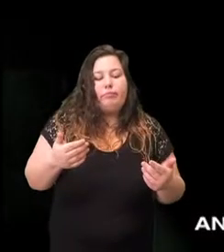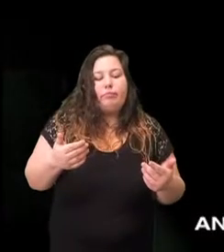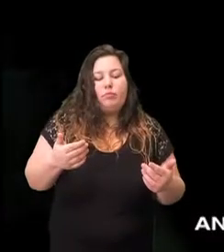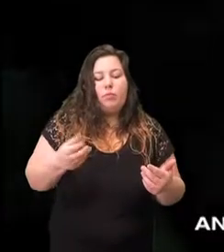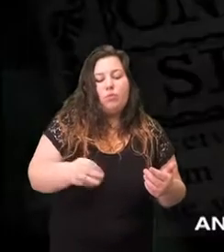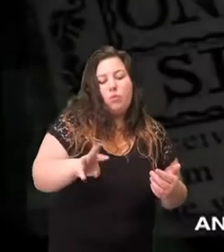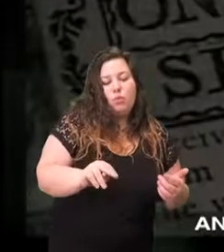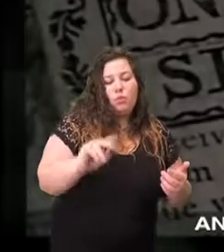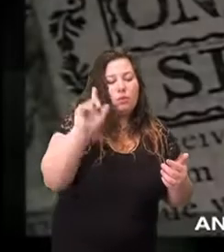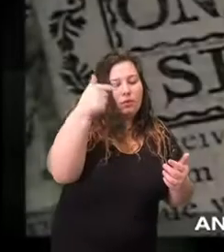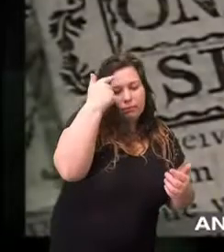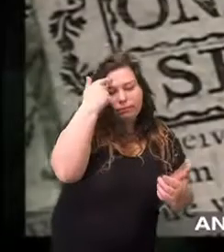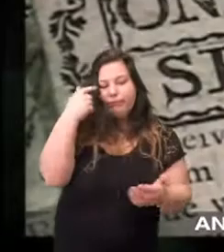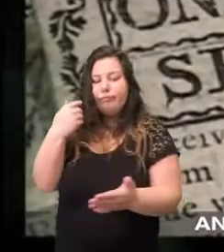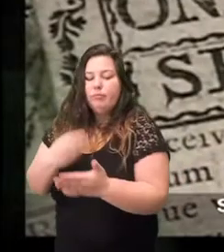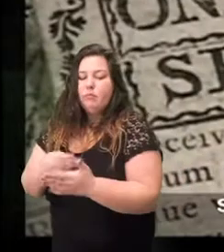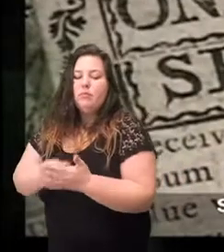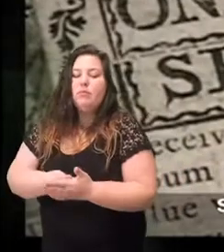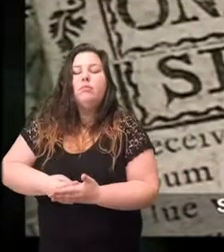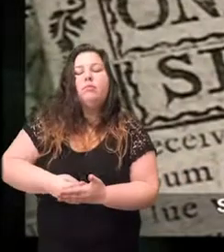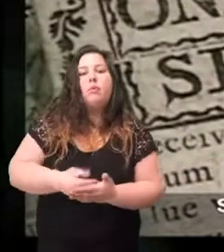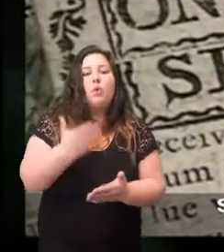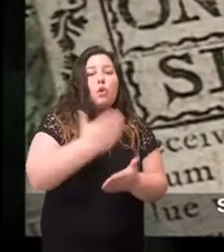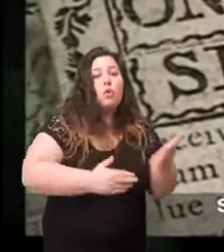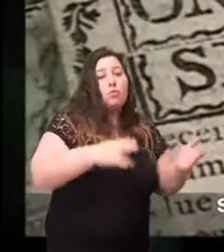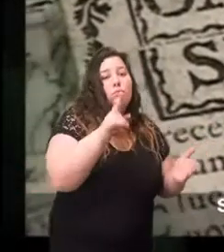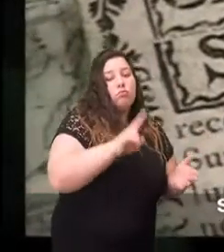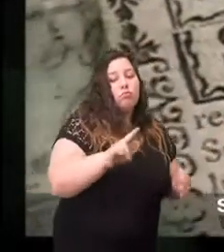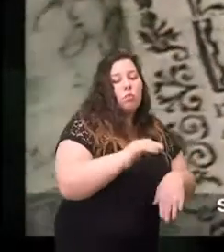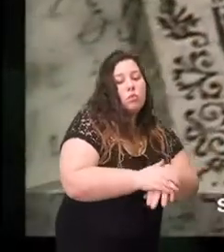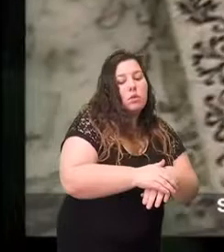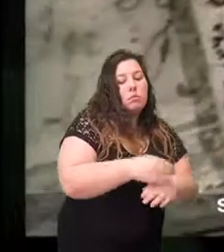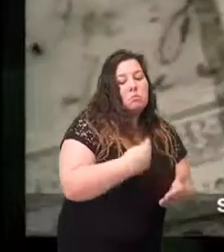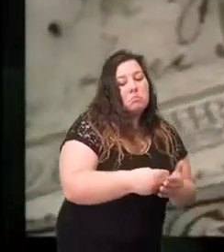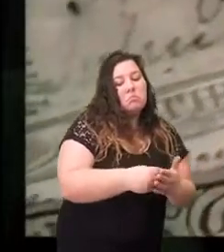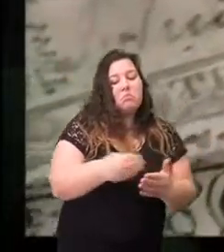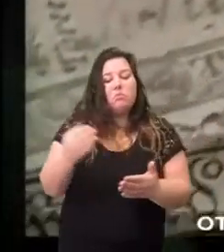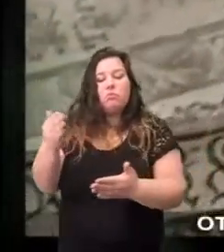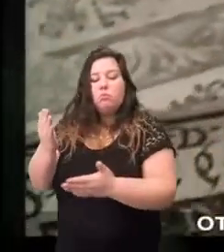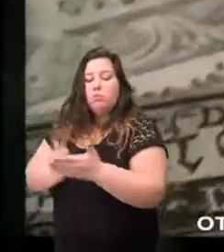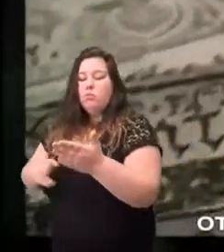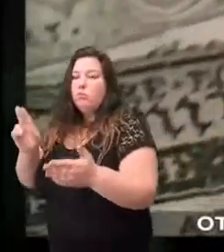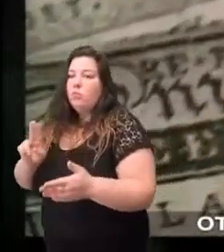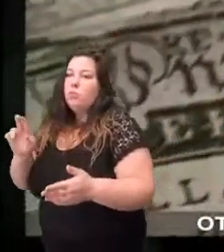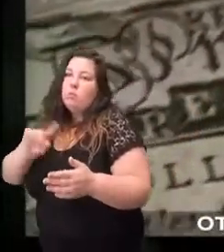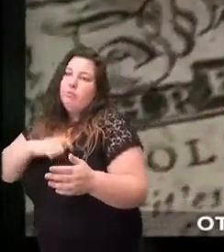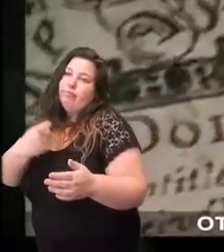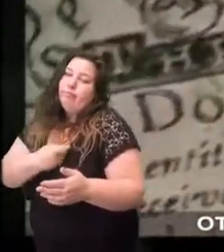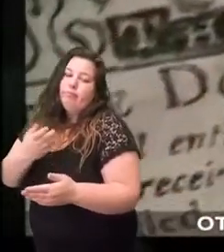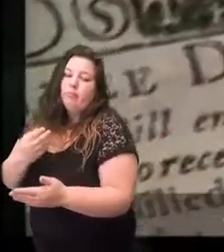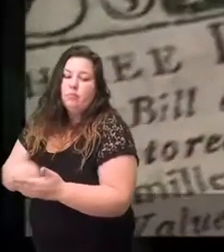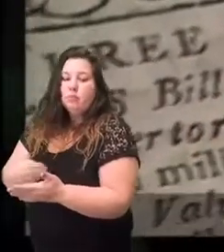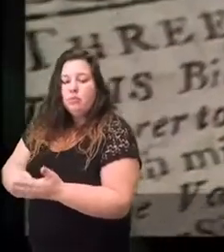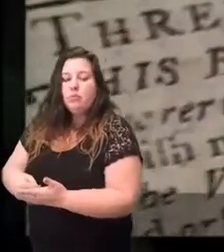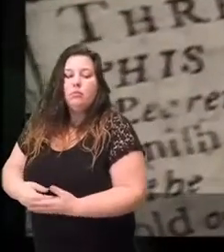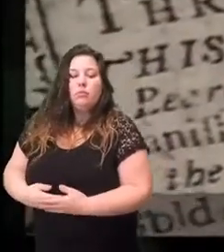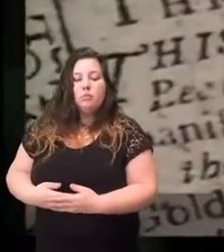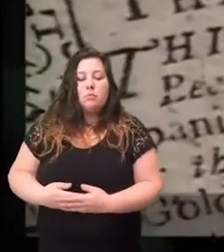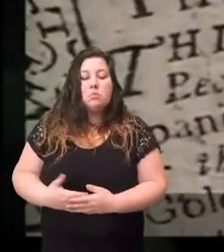government and prints its own currency some use English pounds as the standard others use Spanish dollars